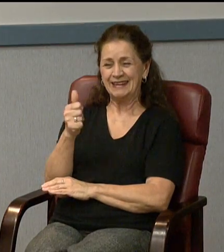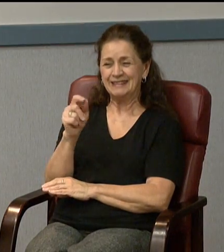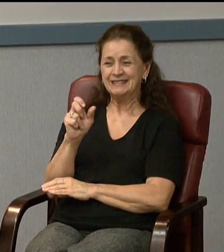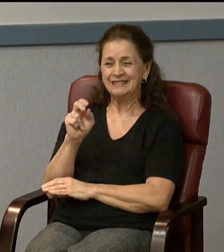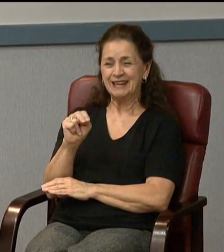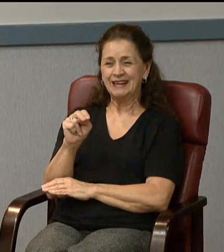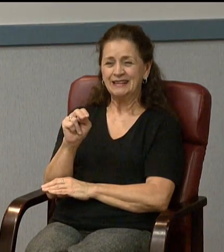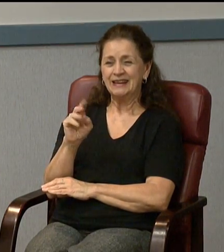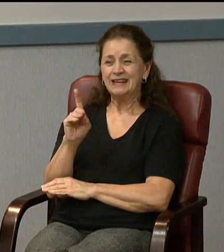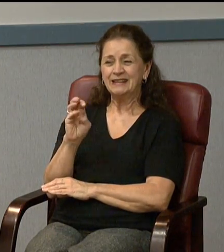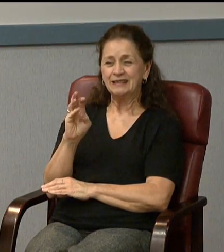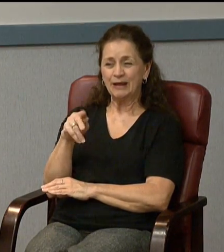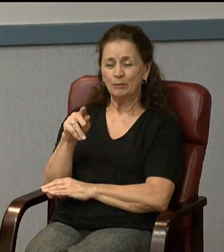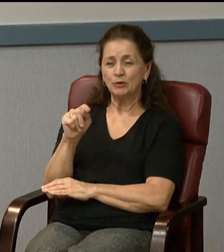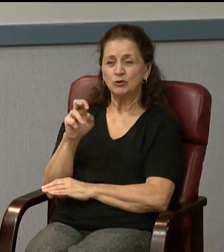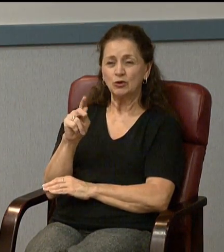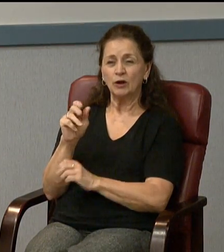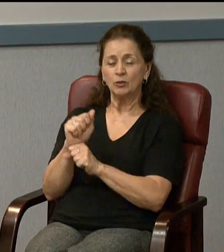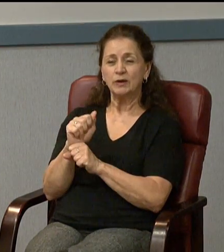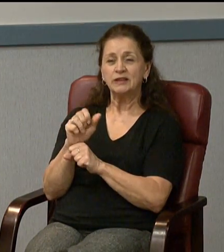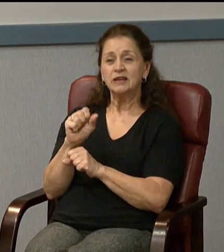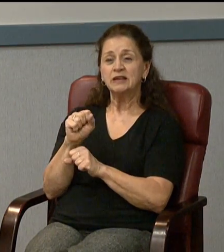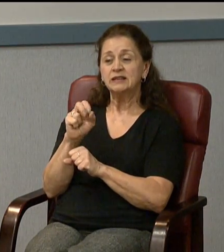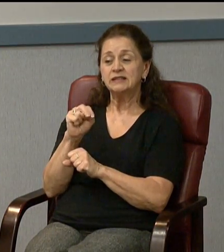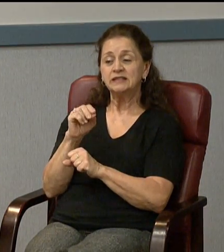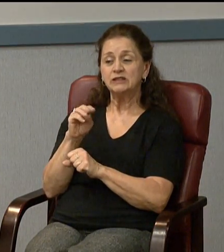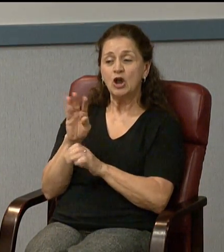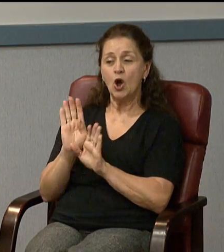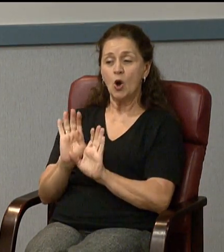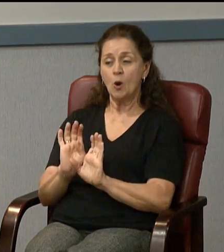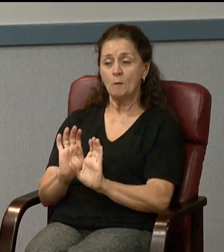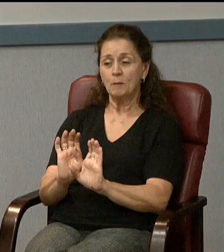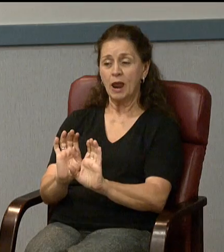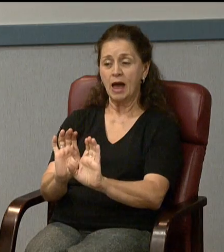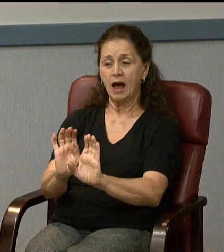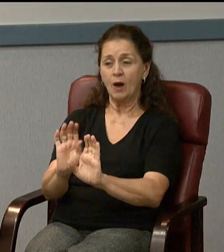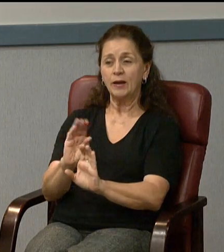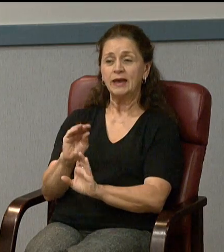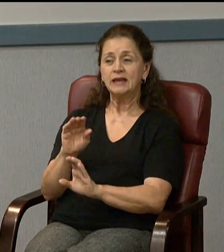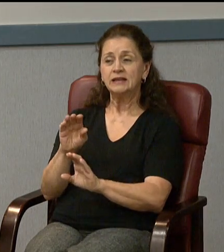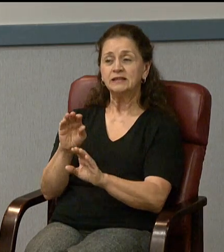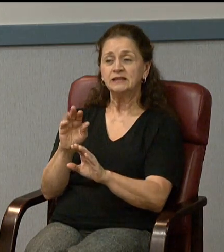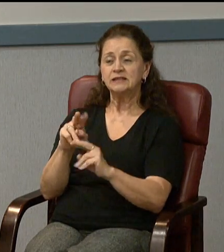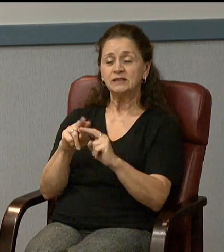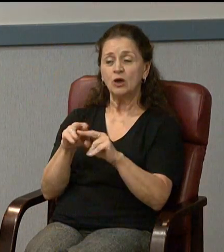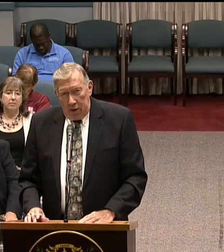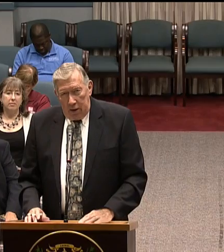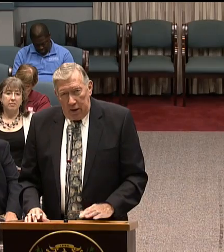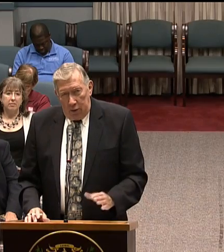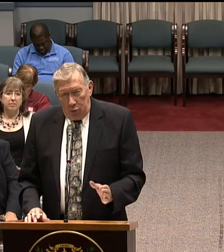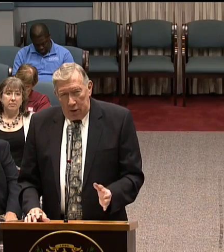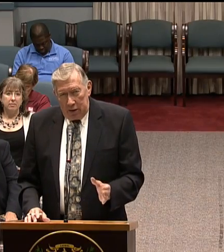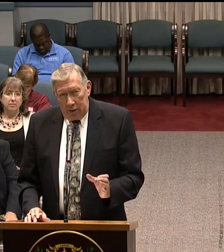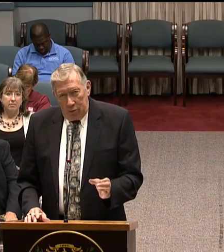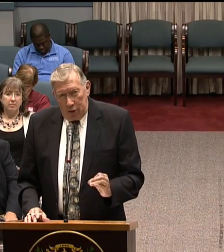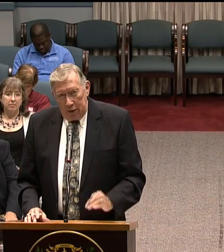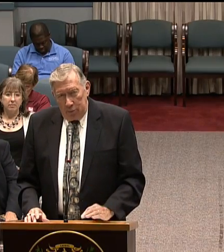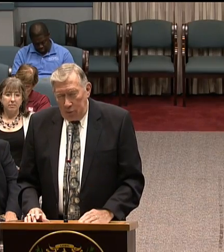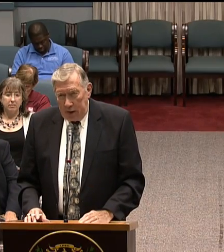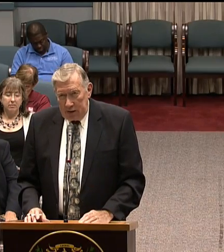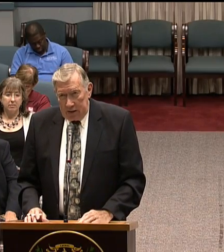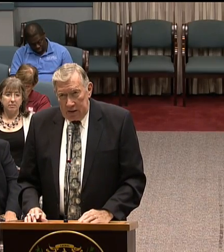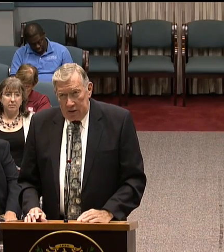with snow plow and salt spreader. Annually in the CIP we have one of the